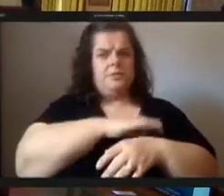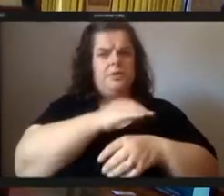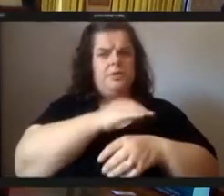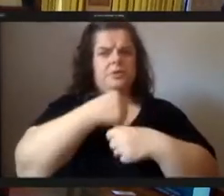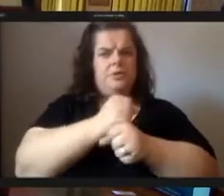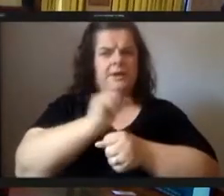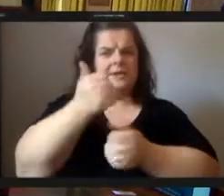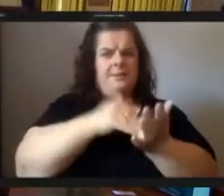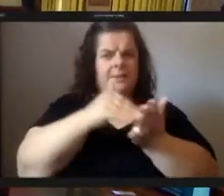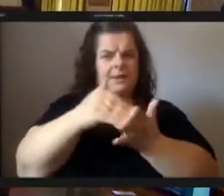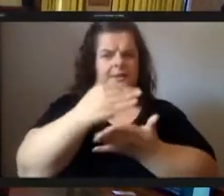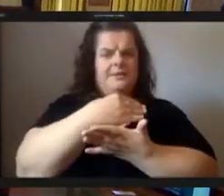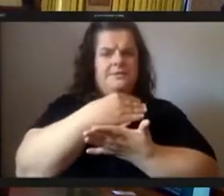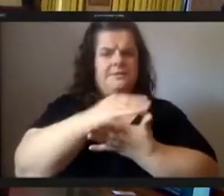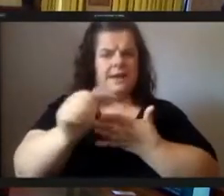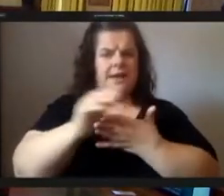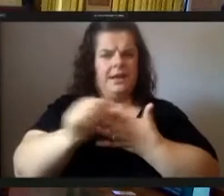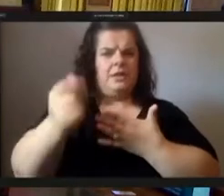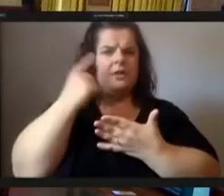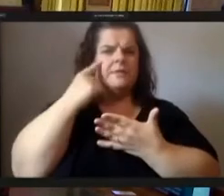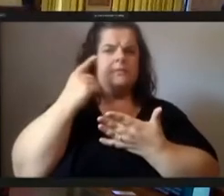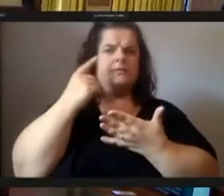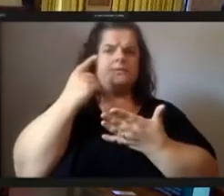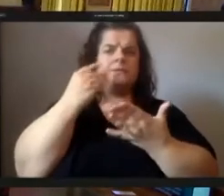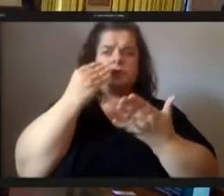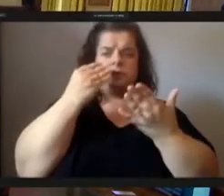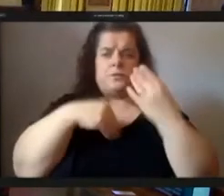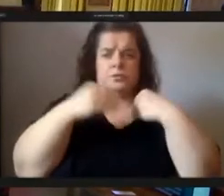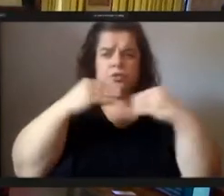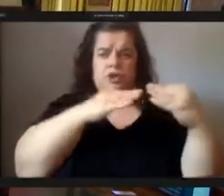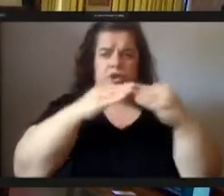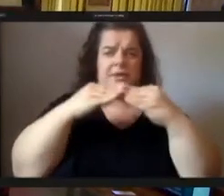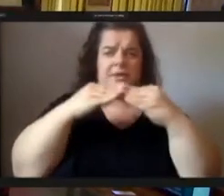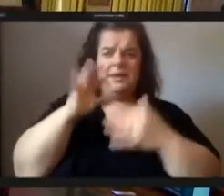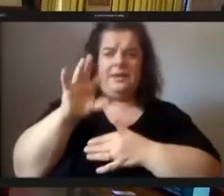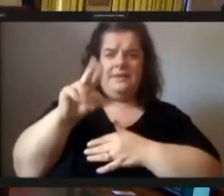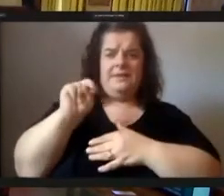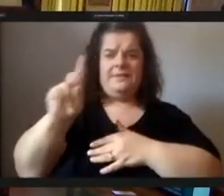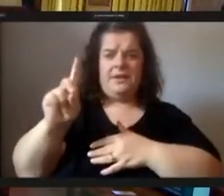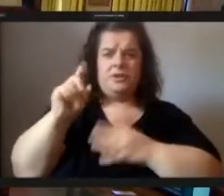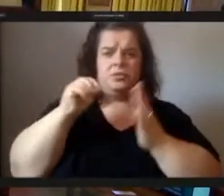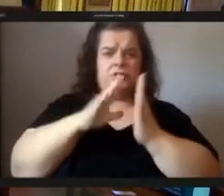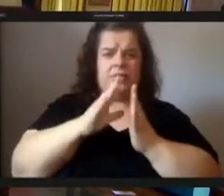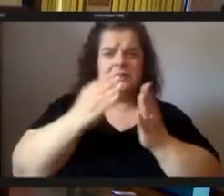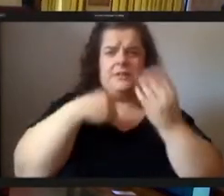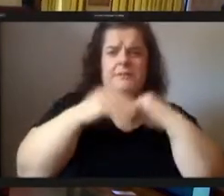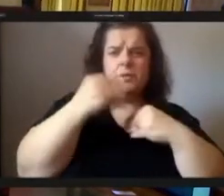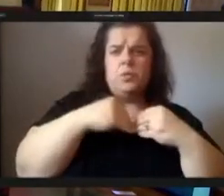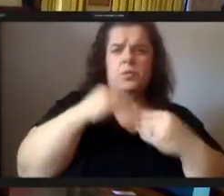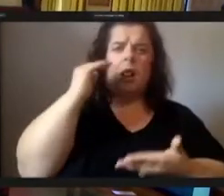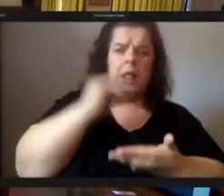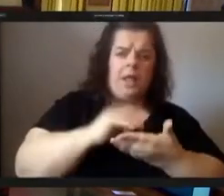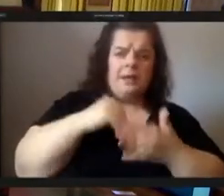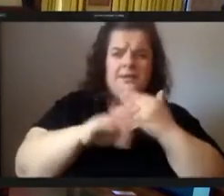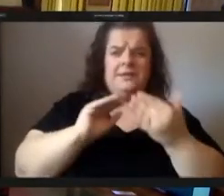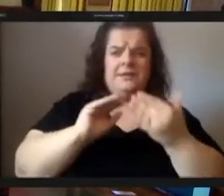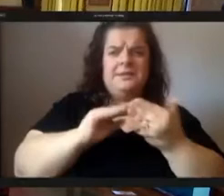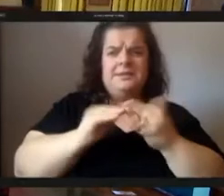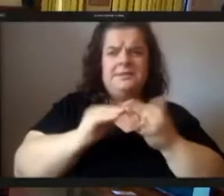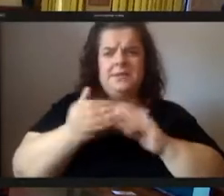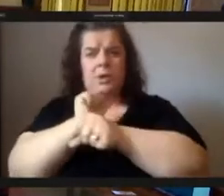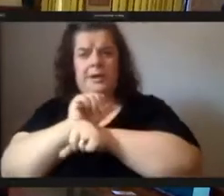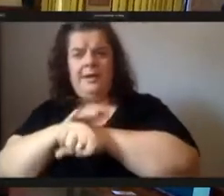pittsburgh view justice fund to support grassroots efforts to address the food apart side diversity while working on this garden it's been about